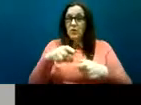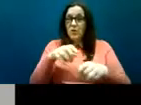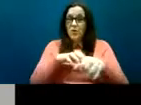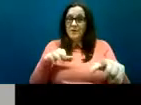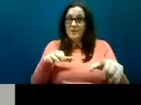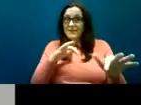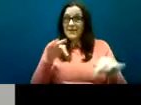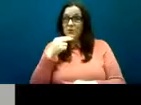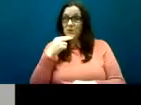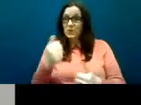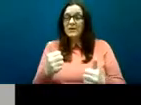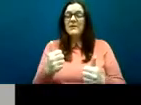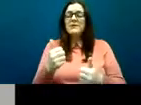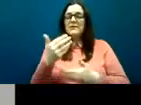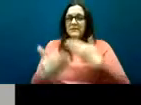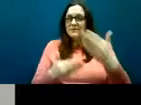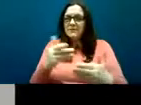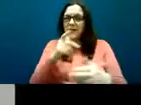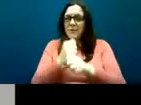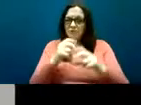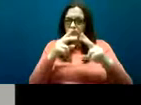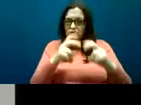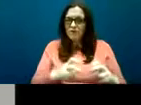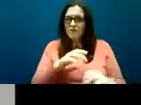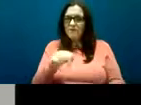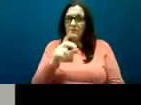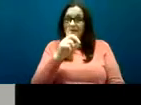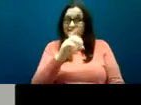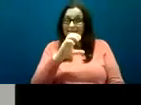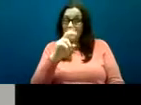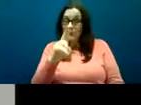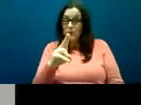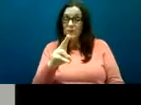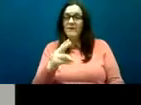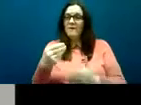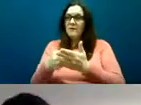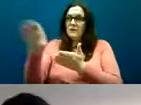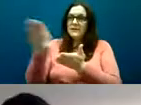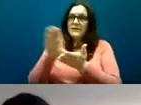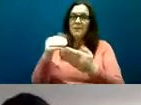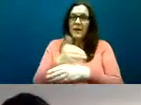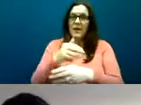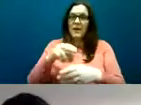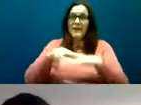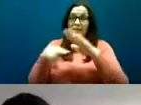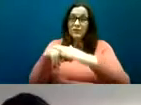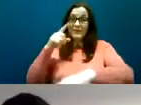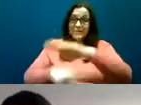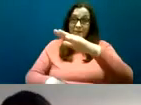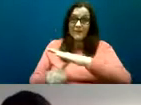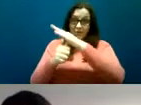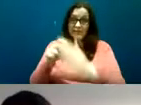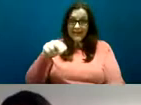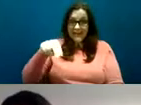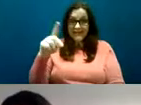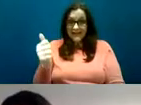City University which was funded by the National Disability Authority so my name is Mary Rosweeney and I did this